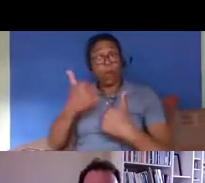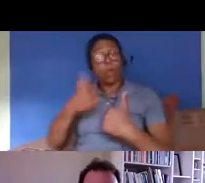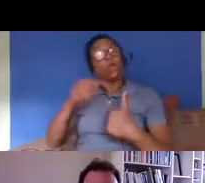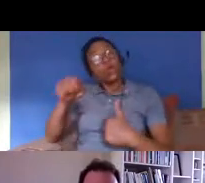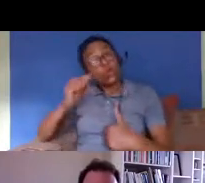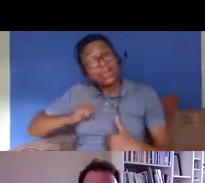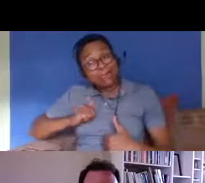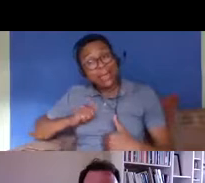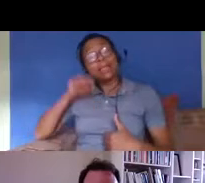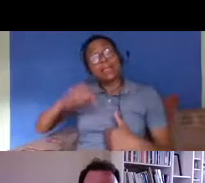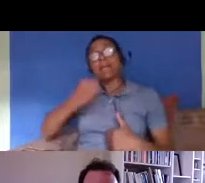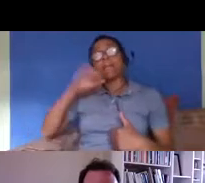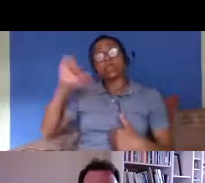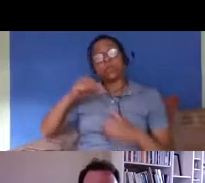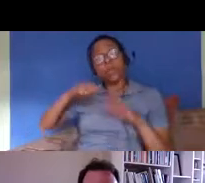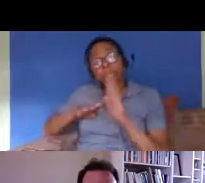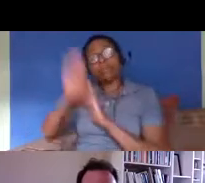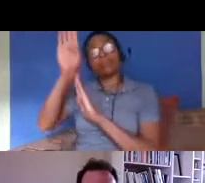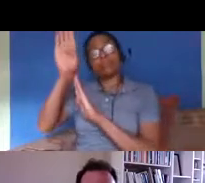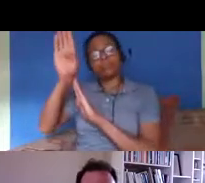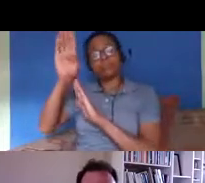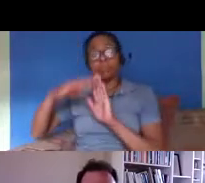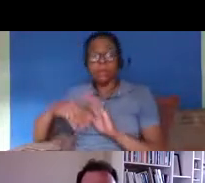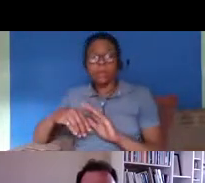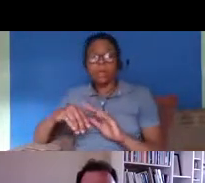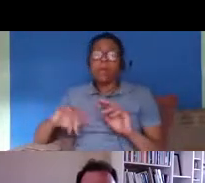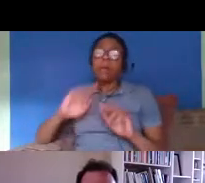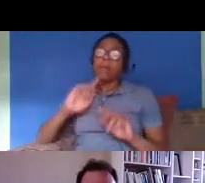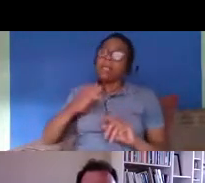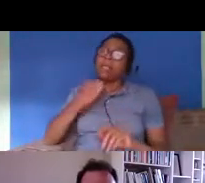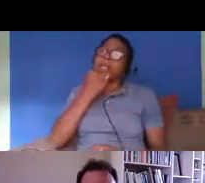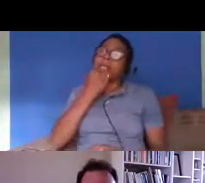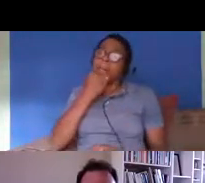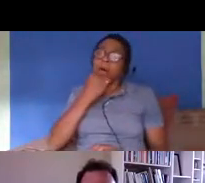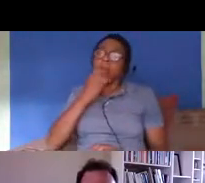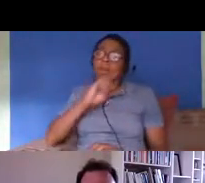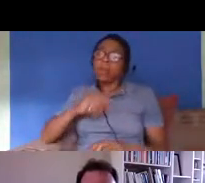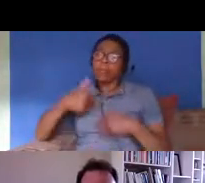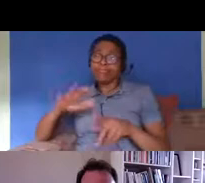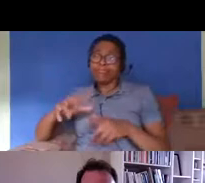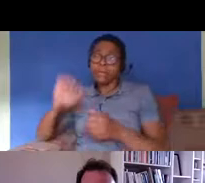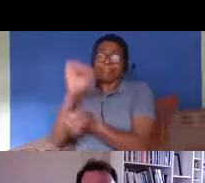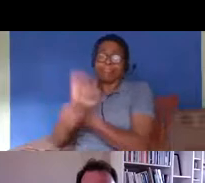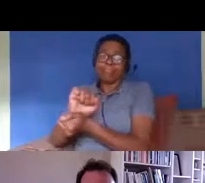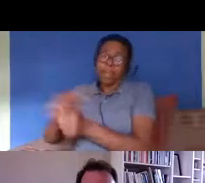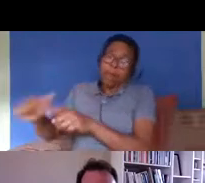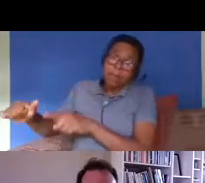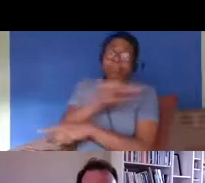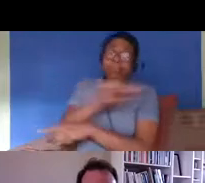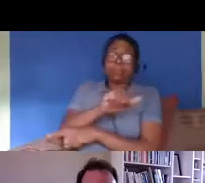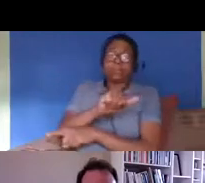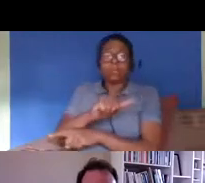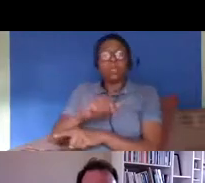perhaps be surprised to see that the number of enforced returns has been falling and it's now at its lowest level since 2010